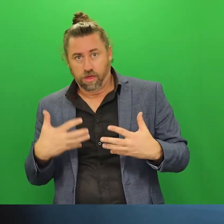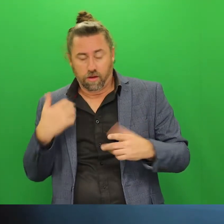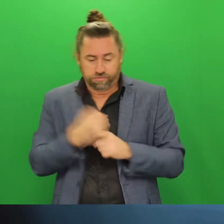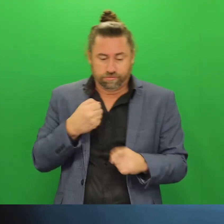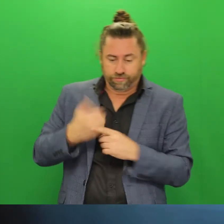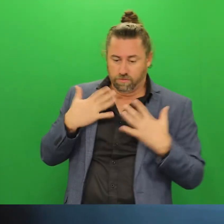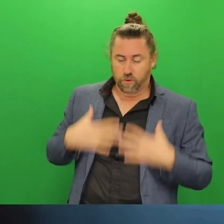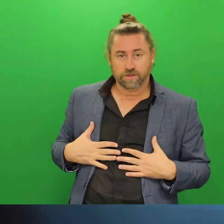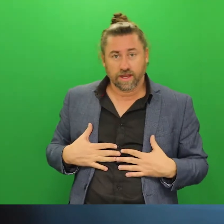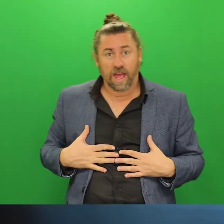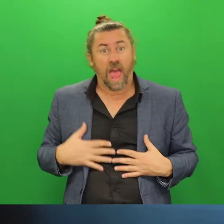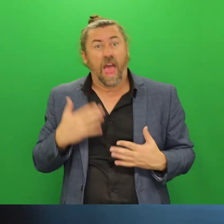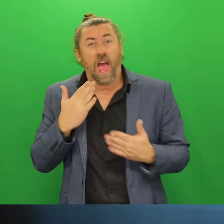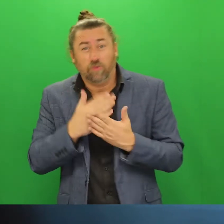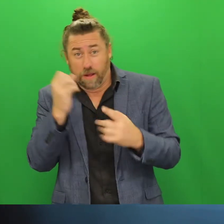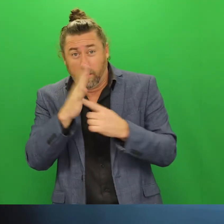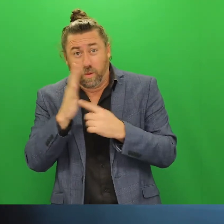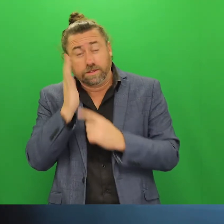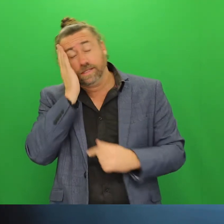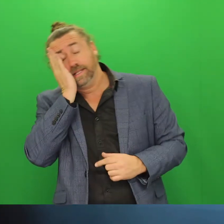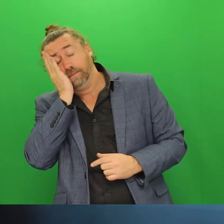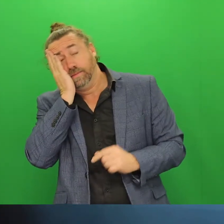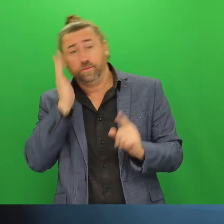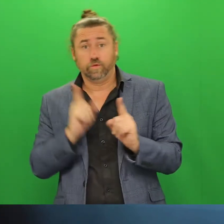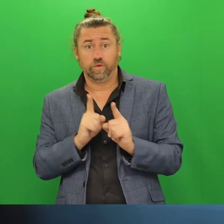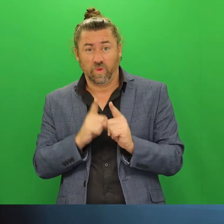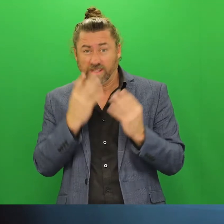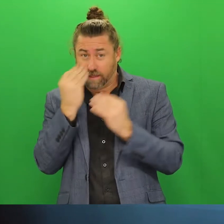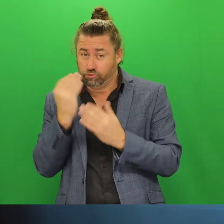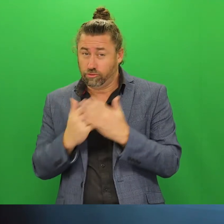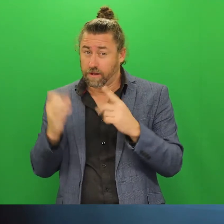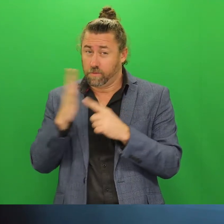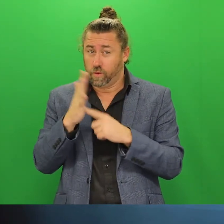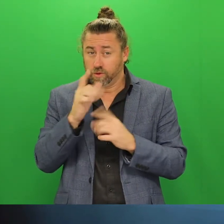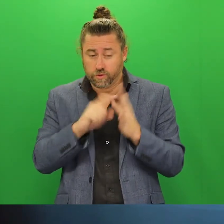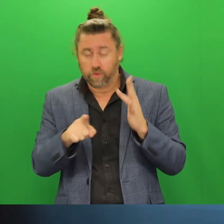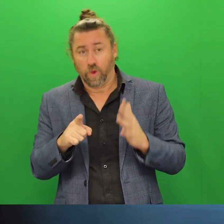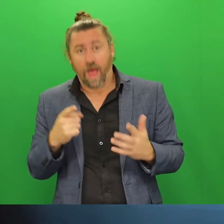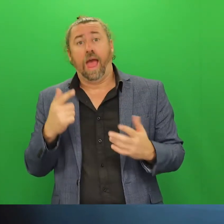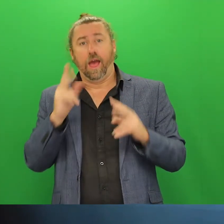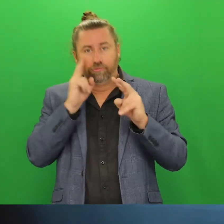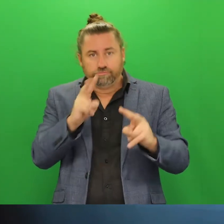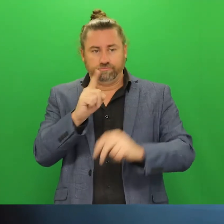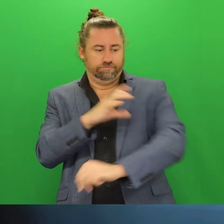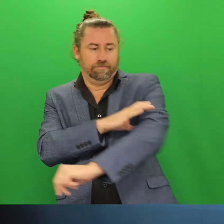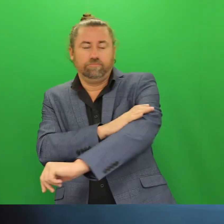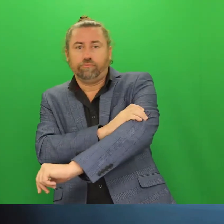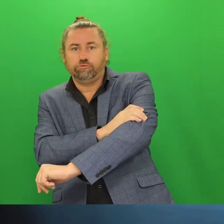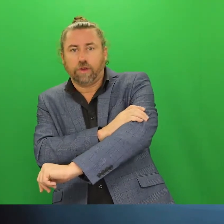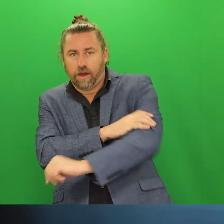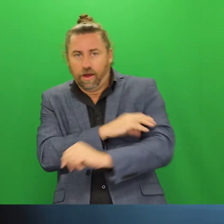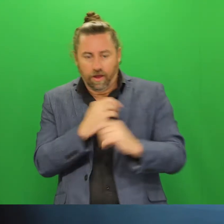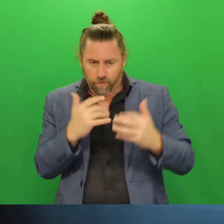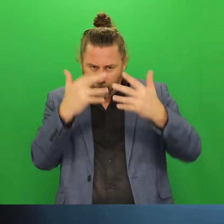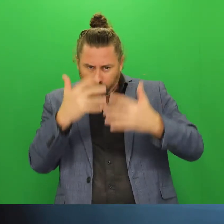keep a good sleep. And maintaining a healthy blood pressure, which you can actually check as part of that health check